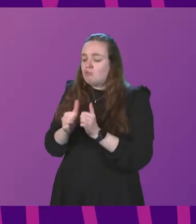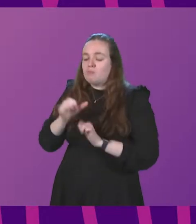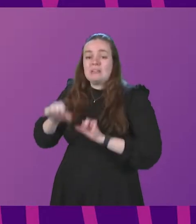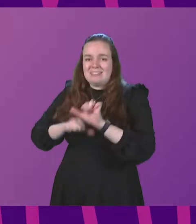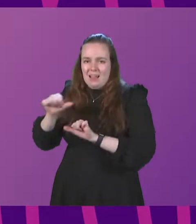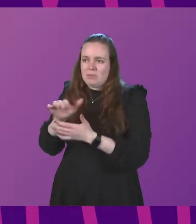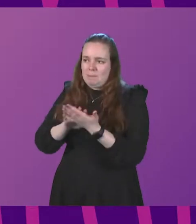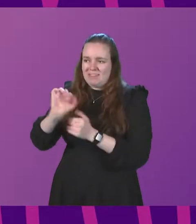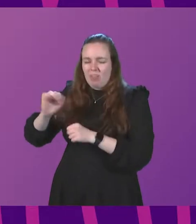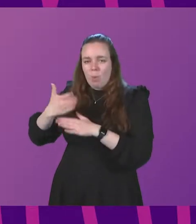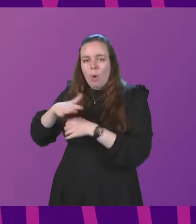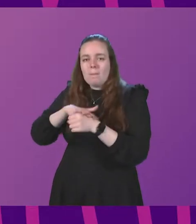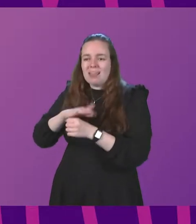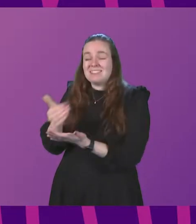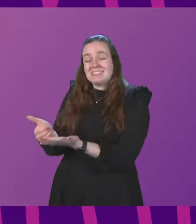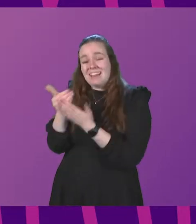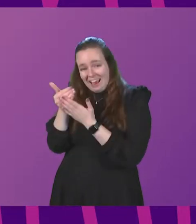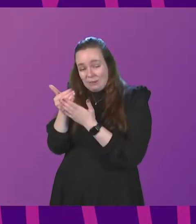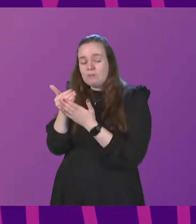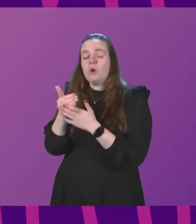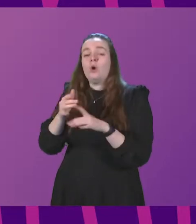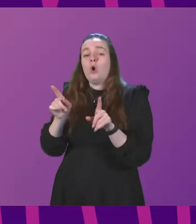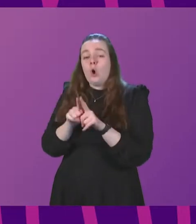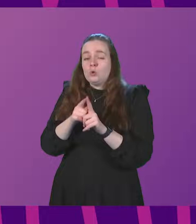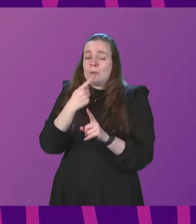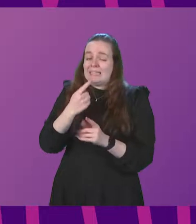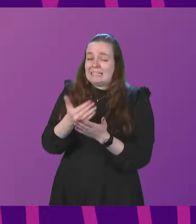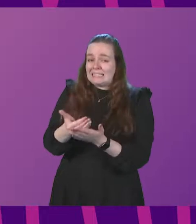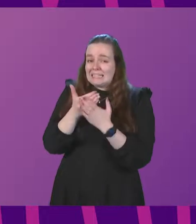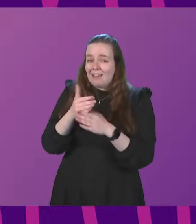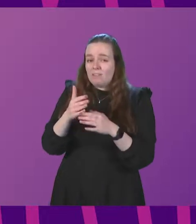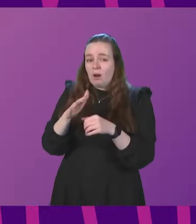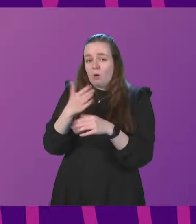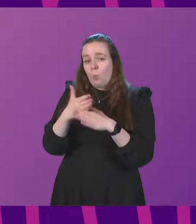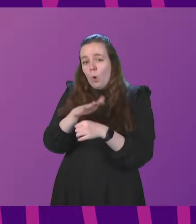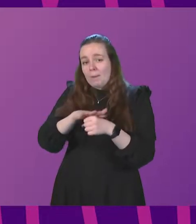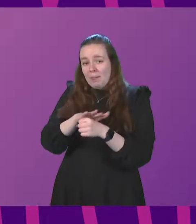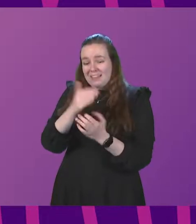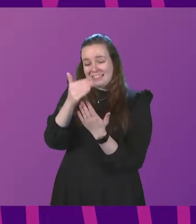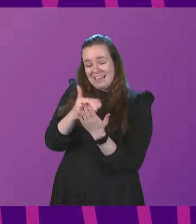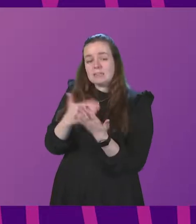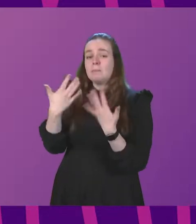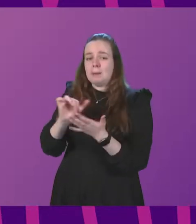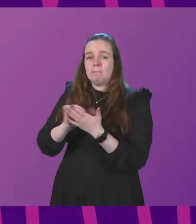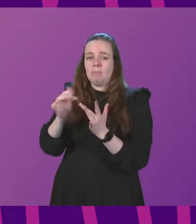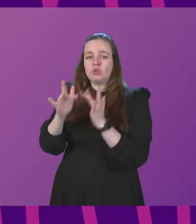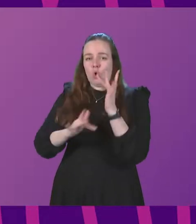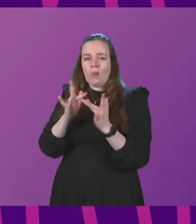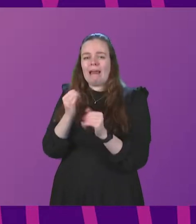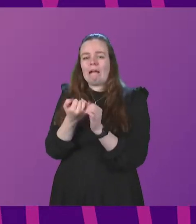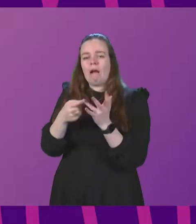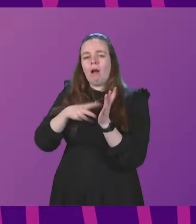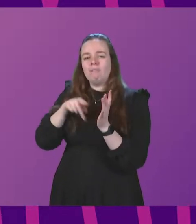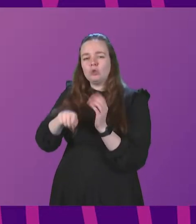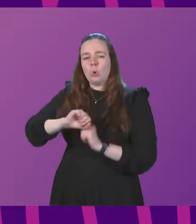their workplaces as safe as possible. As I also indicated, Safer Workplaces guidance has been published online at gov.scot to